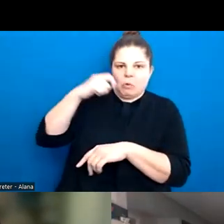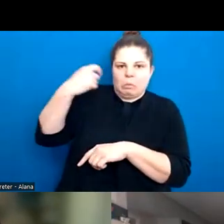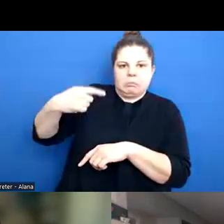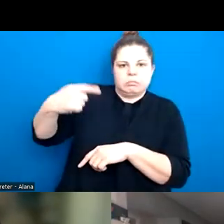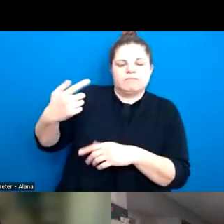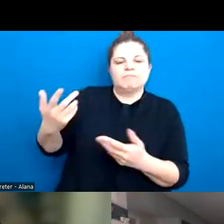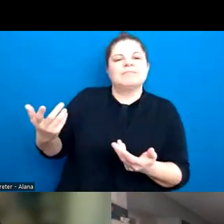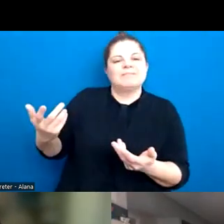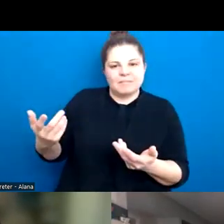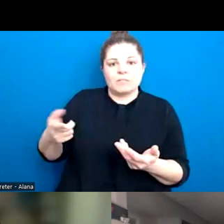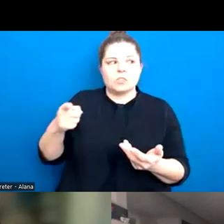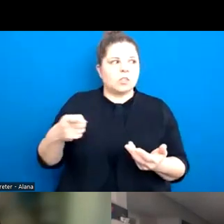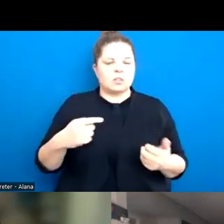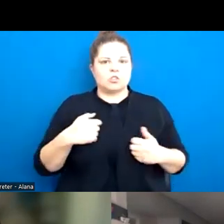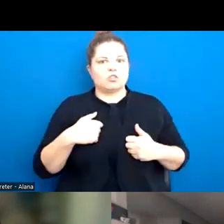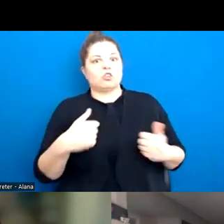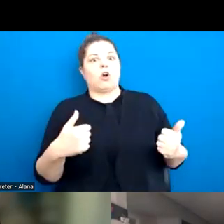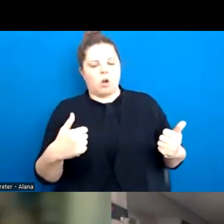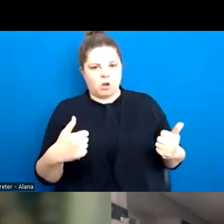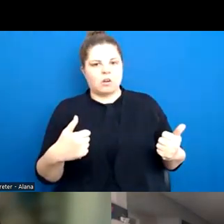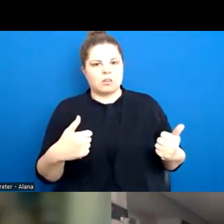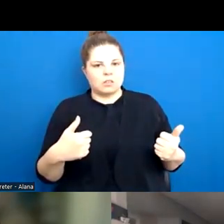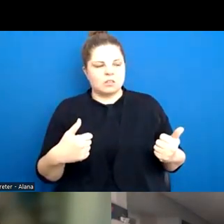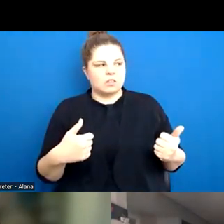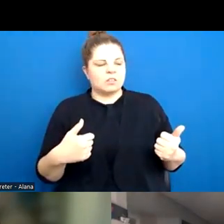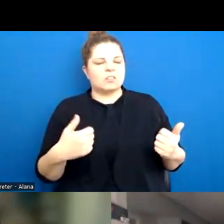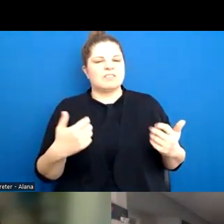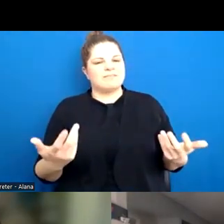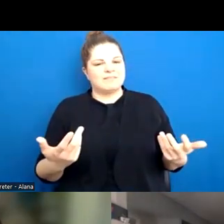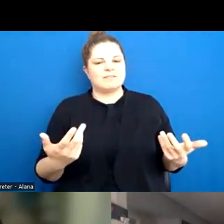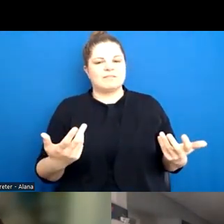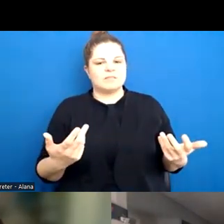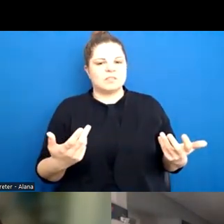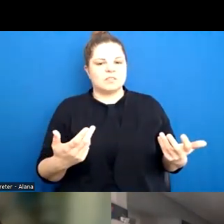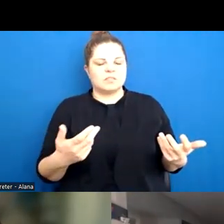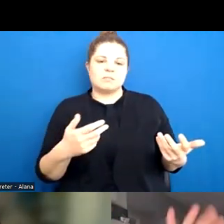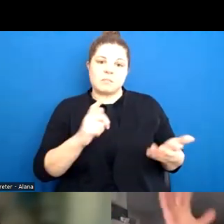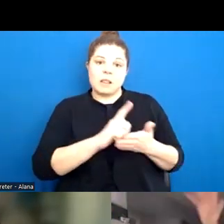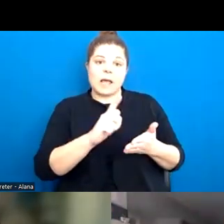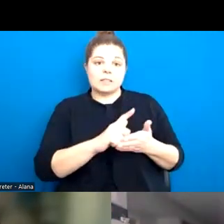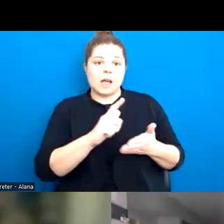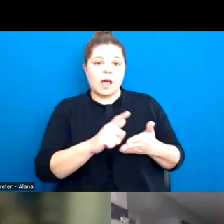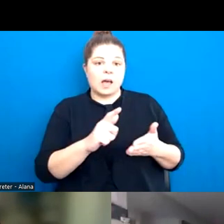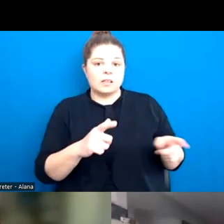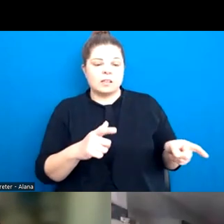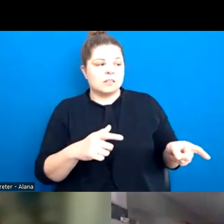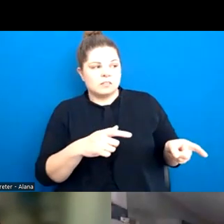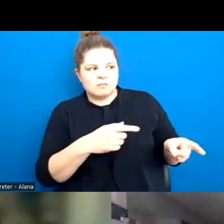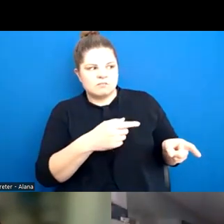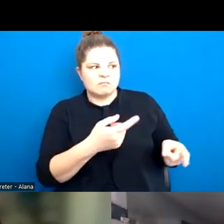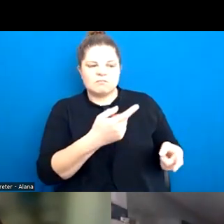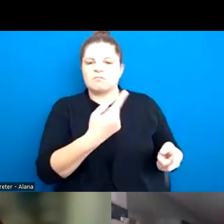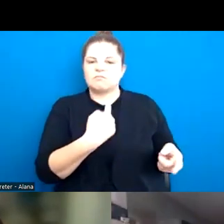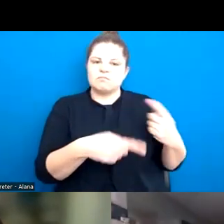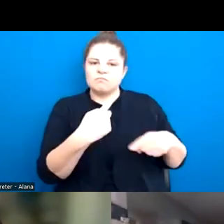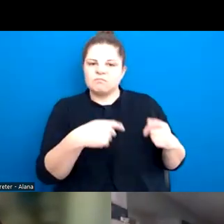certain chill about these conversations with the kids that, oh, something bad happened to your friend. So rather than going, ah, and running away